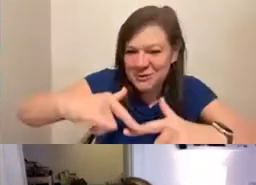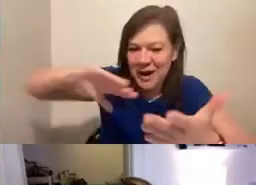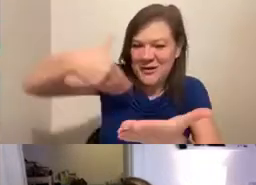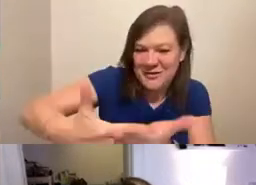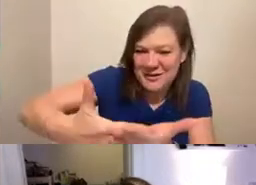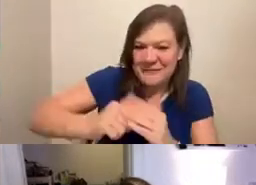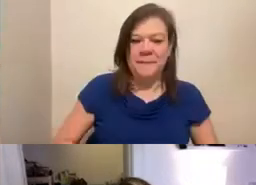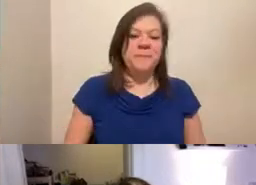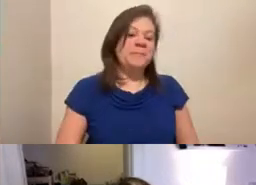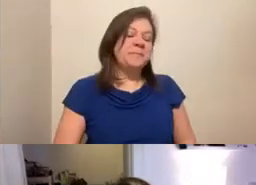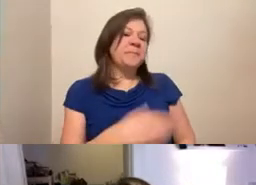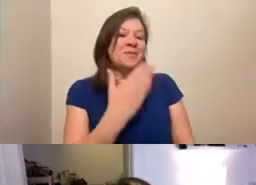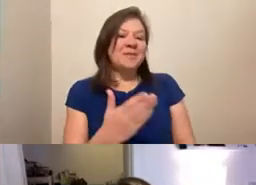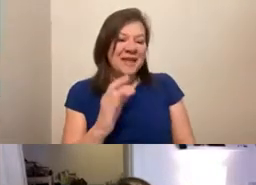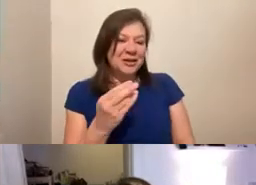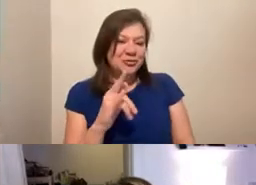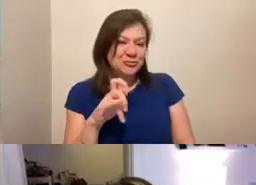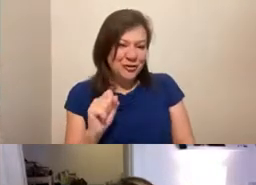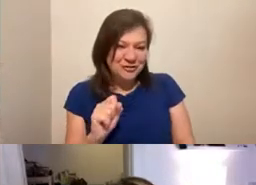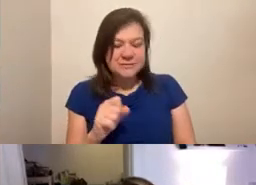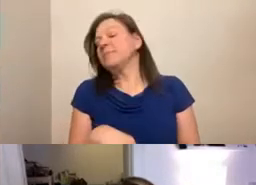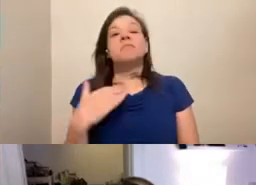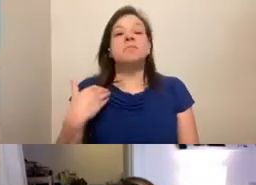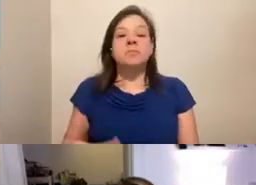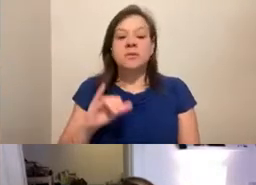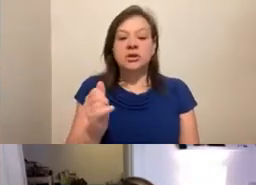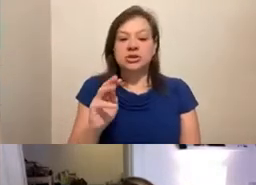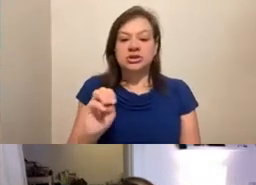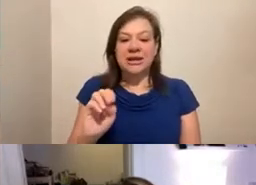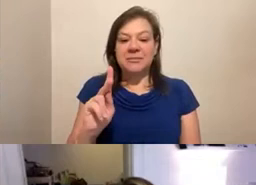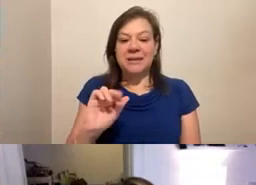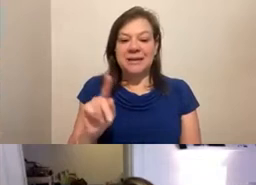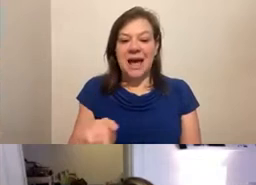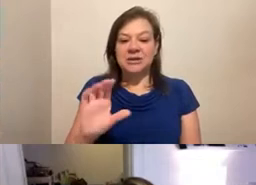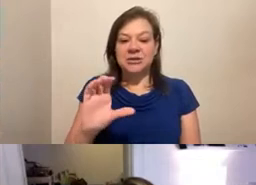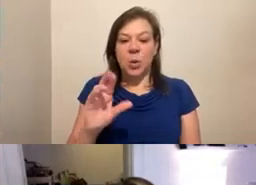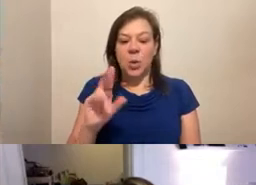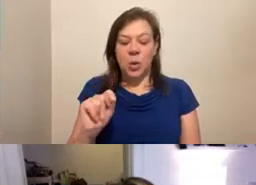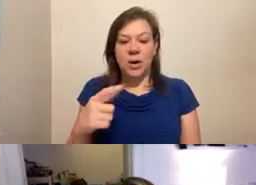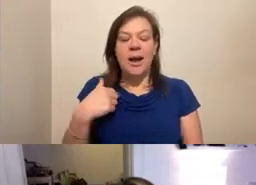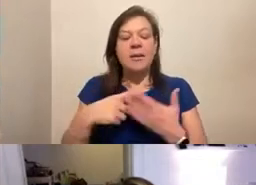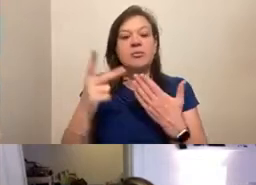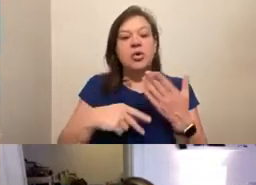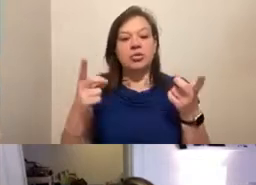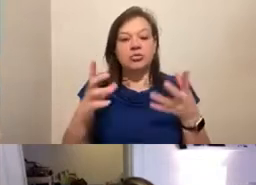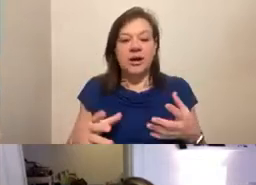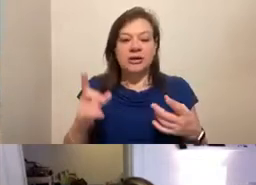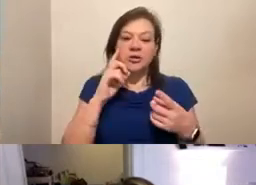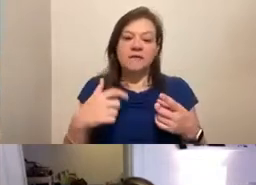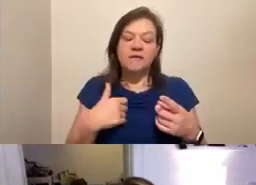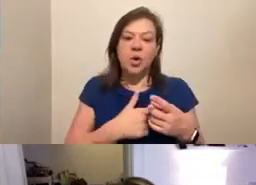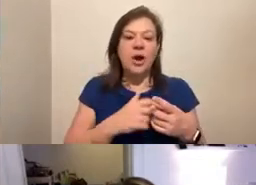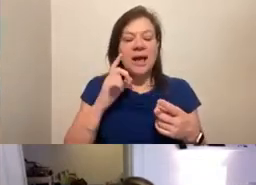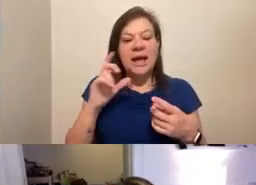Thank you, Charles. And thank you, everyone. My name is Jamie Katz Court. I am the Program Director for a roots music